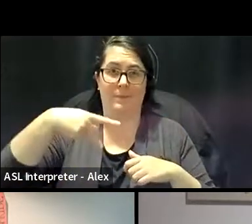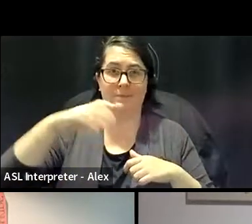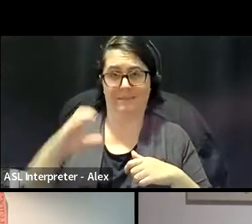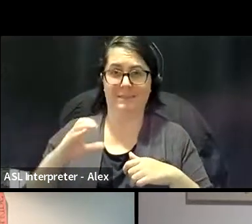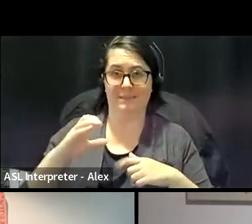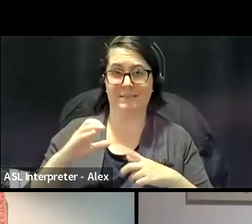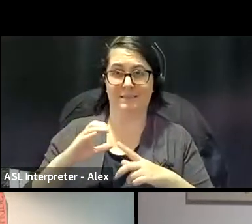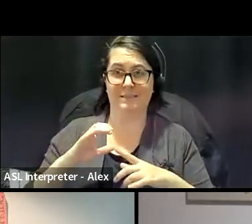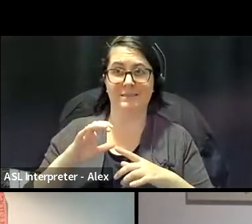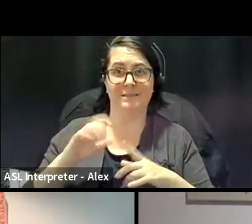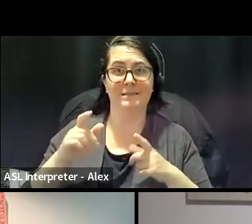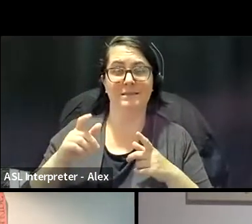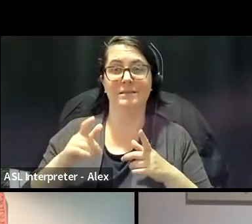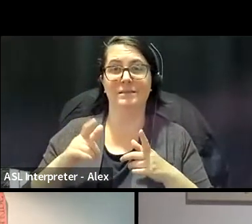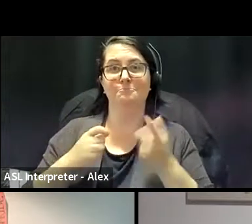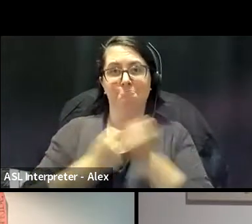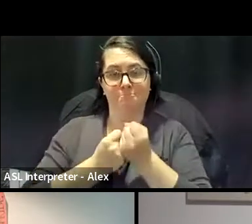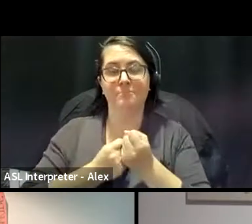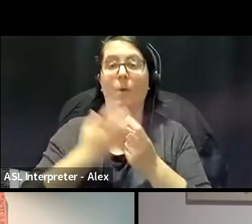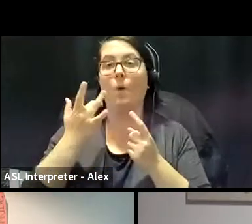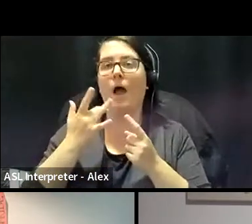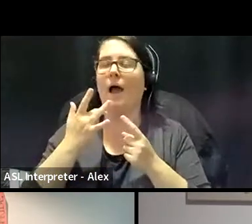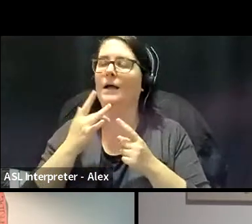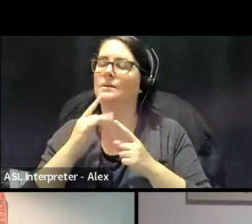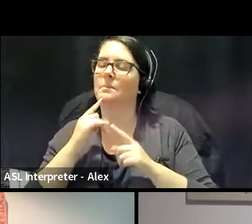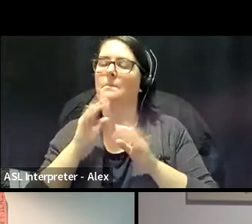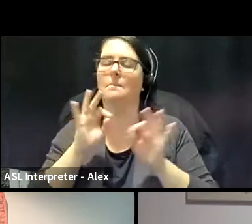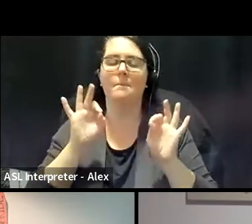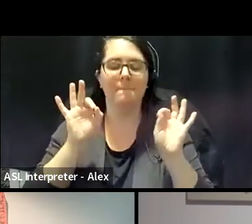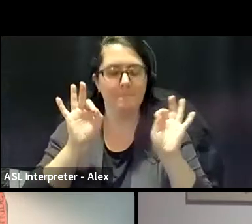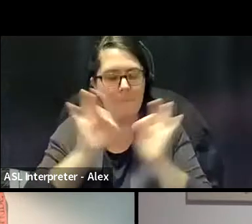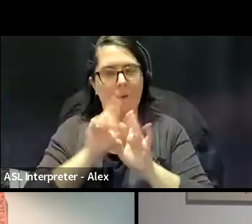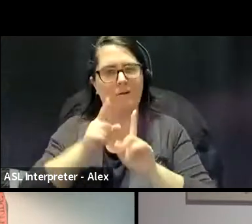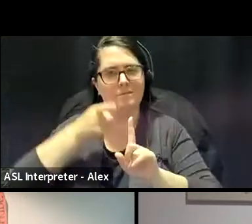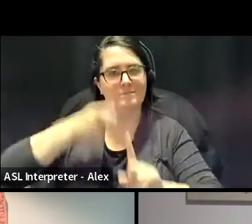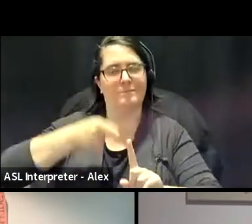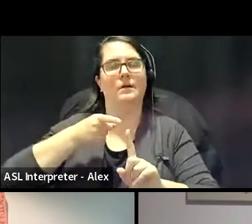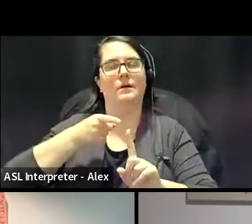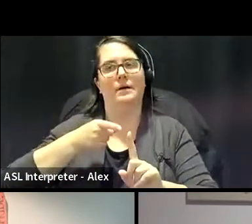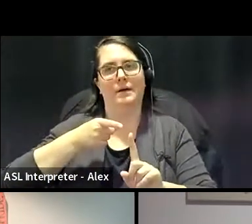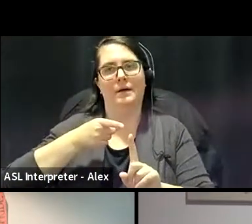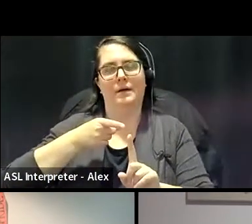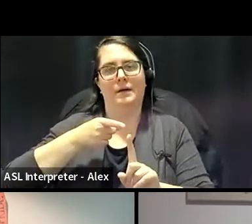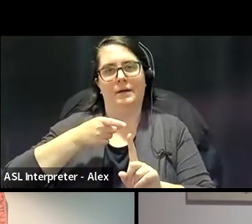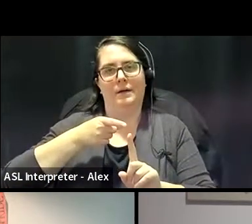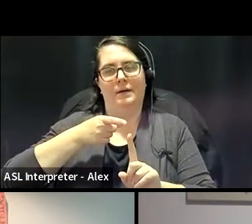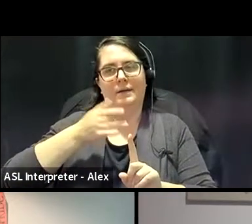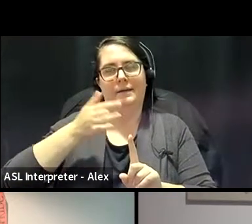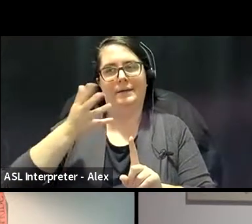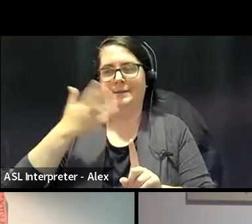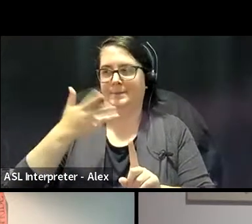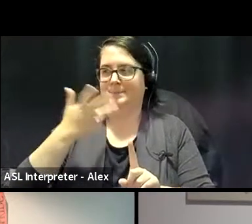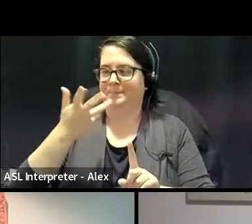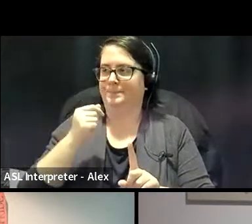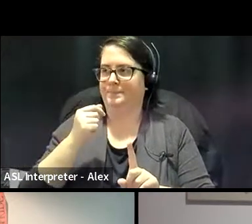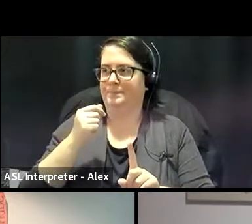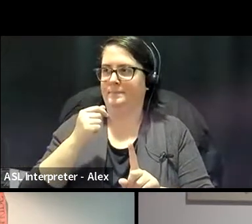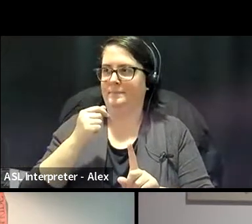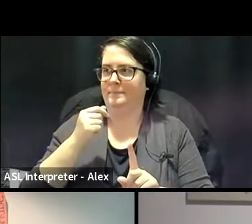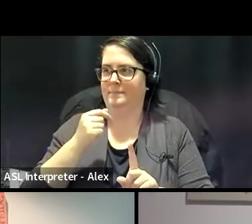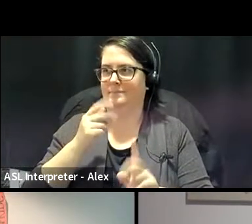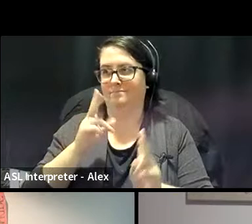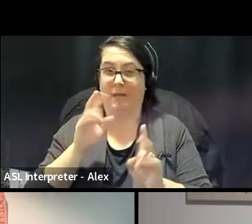is so critical because what it is meant to do is to, um, you know, um, to remind